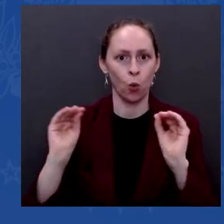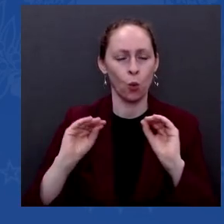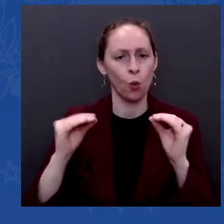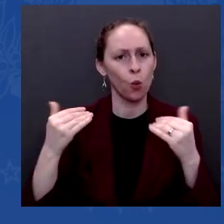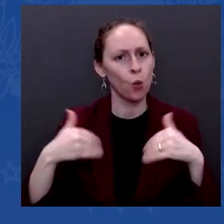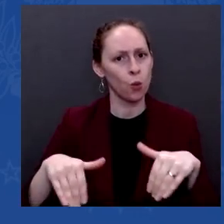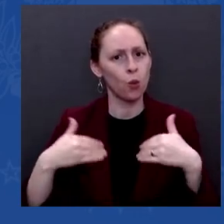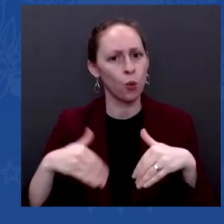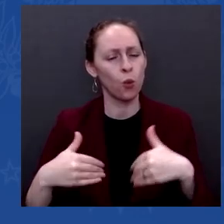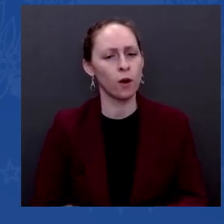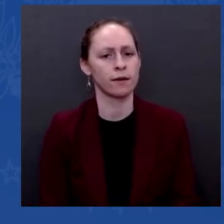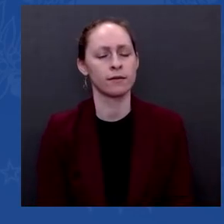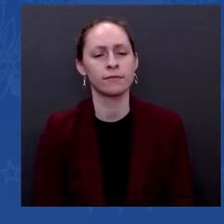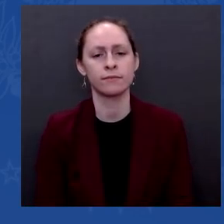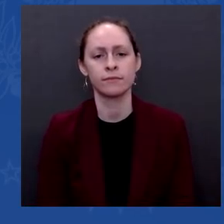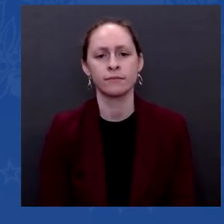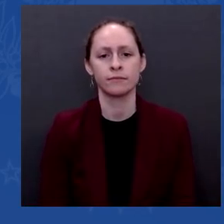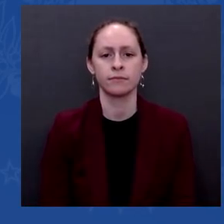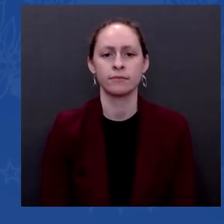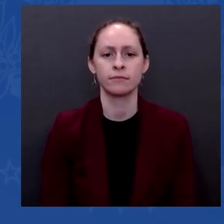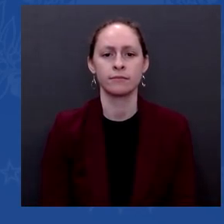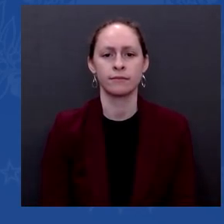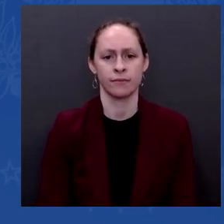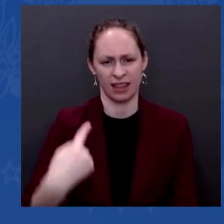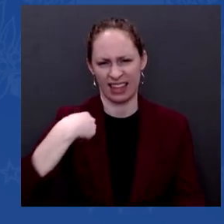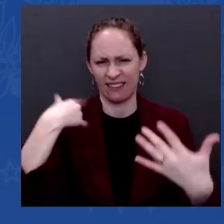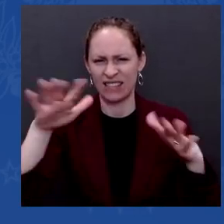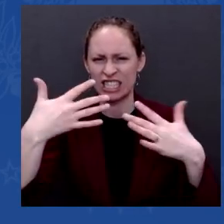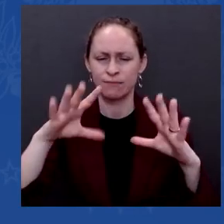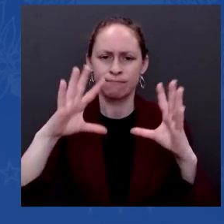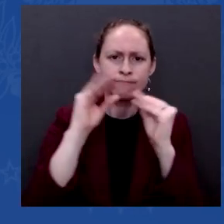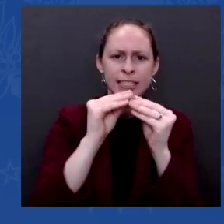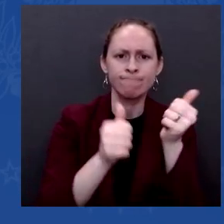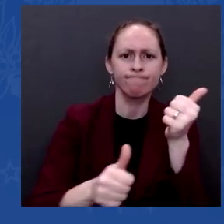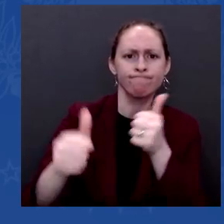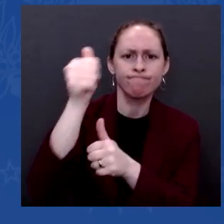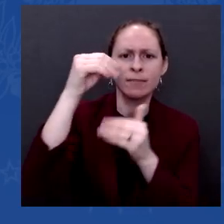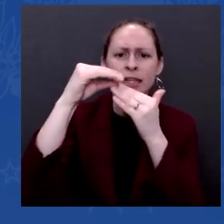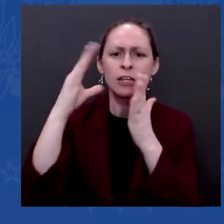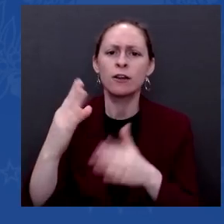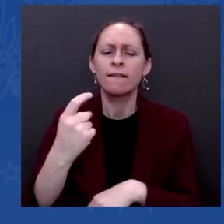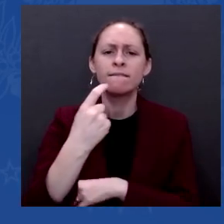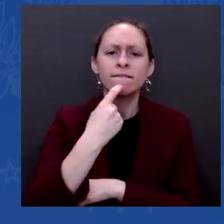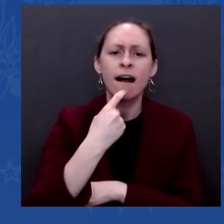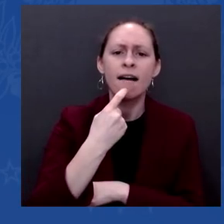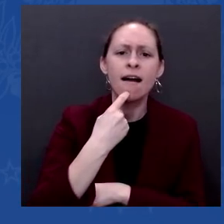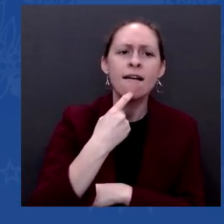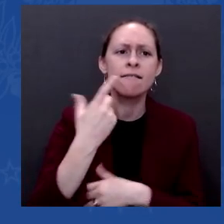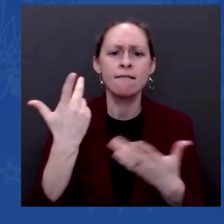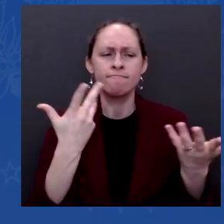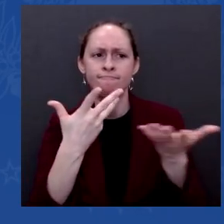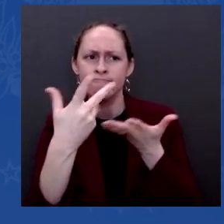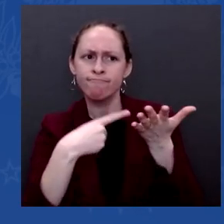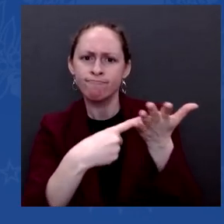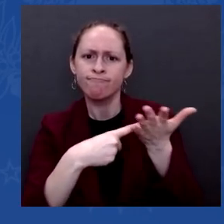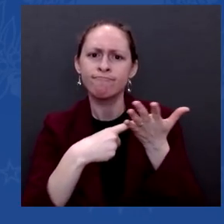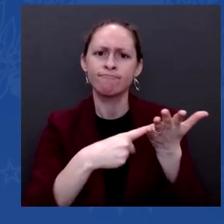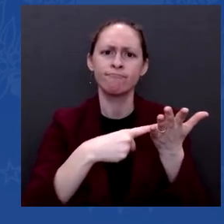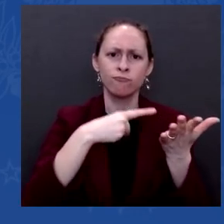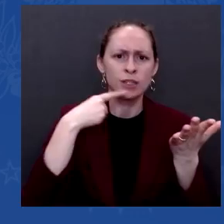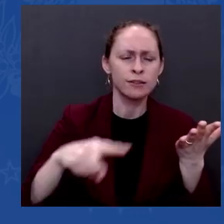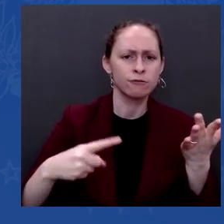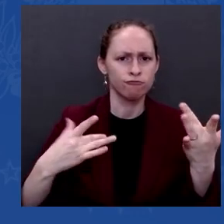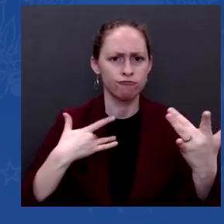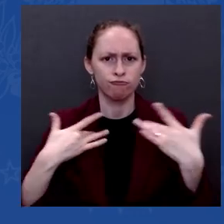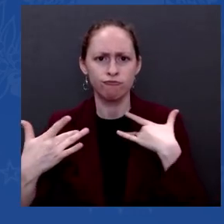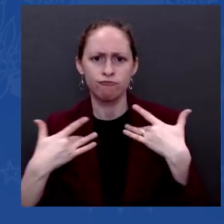about what Russia is doing. The last thing that — that Russia needs is Finland deciding to change its status. They